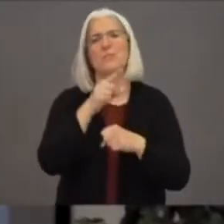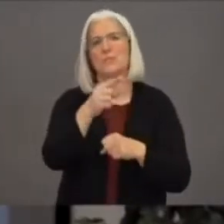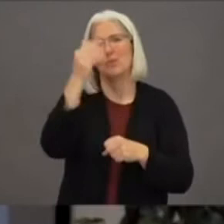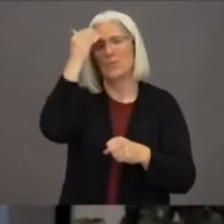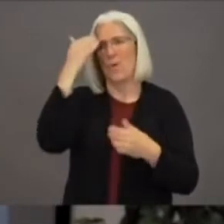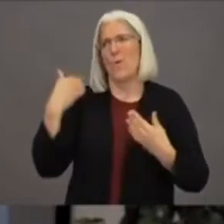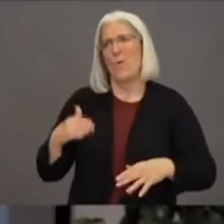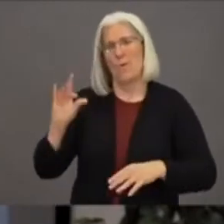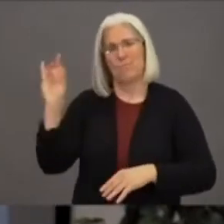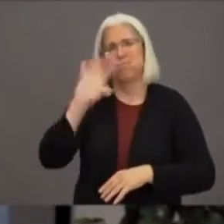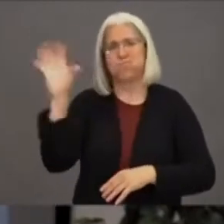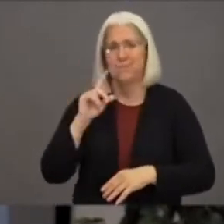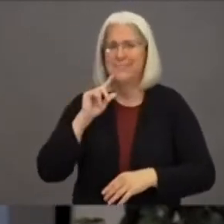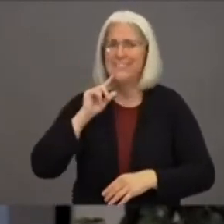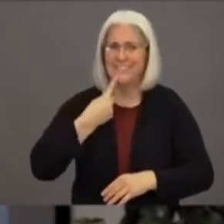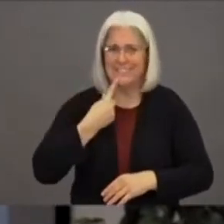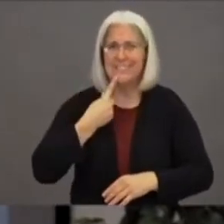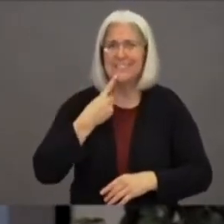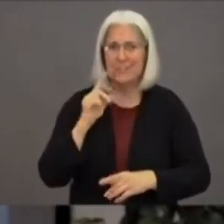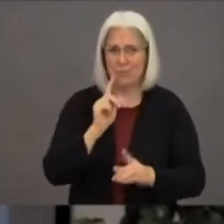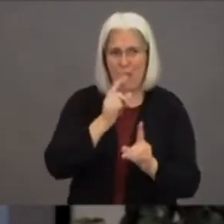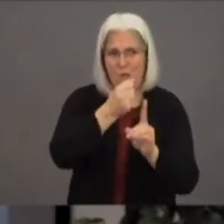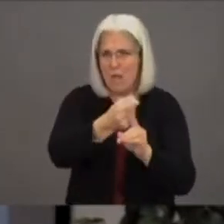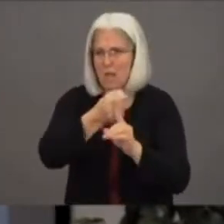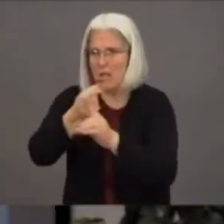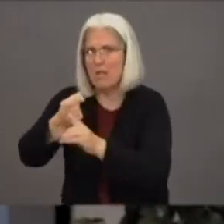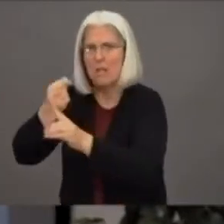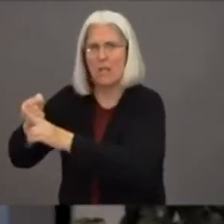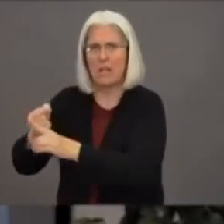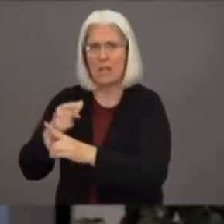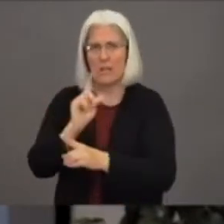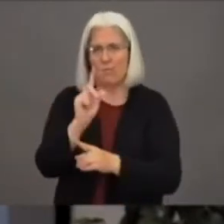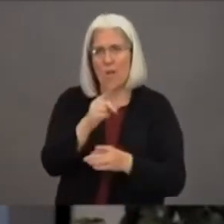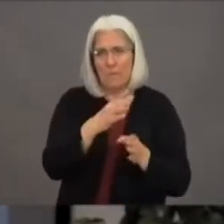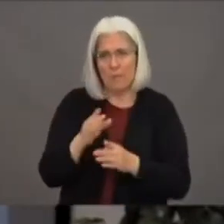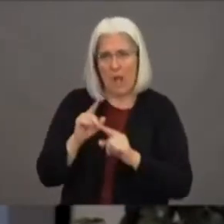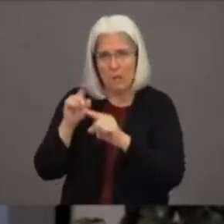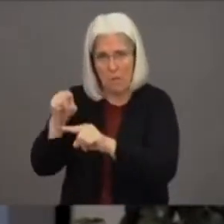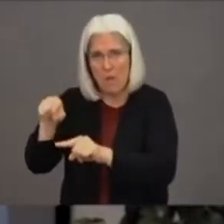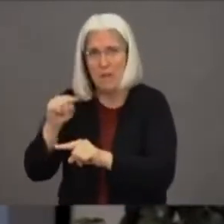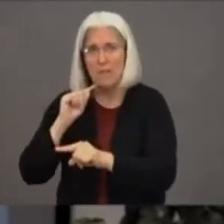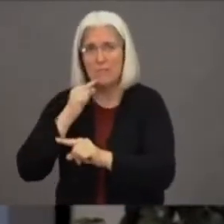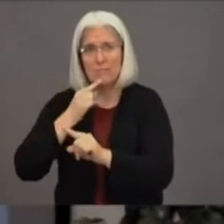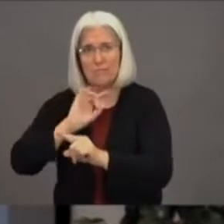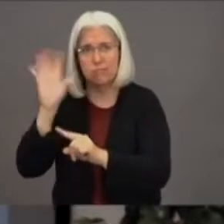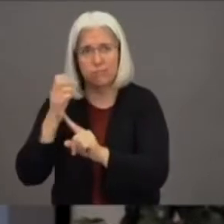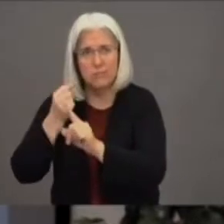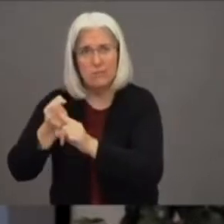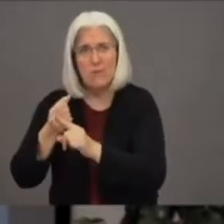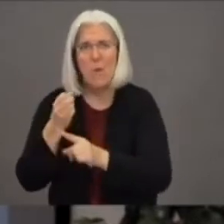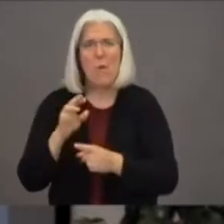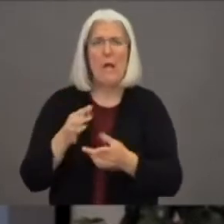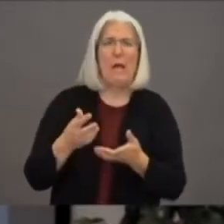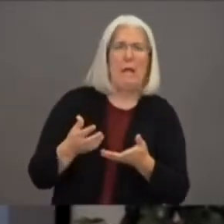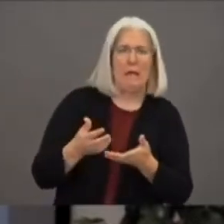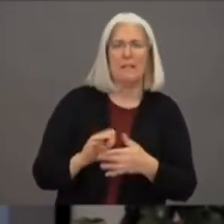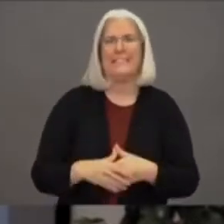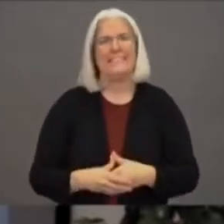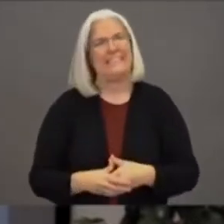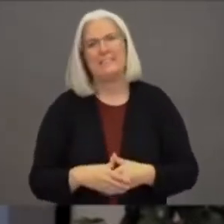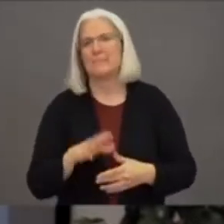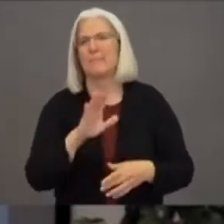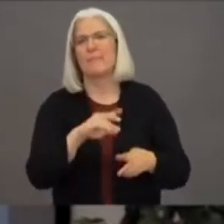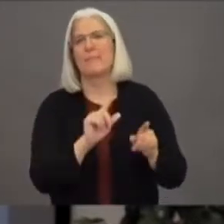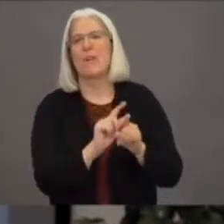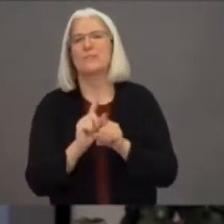Area, once they come back home, and make sure that they also get tested around day seven and